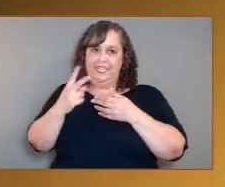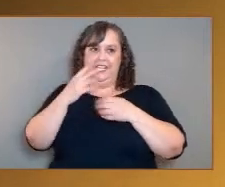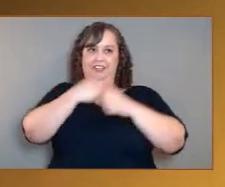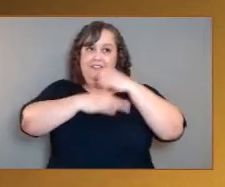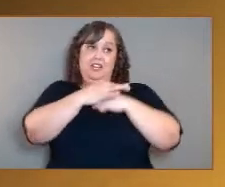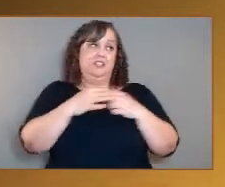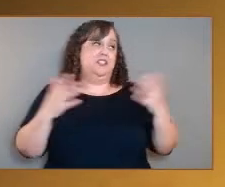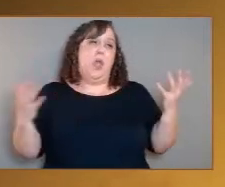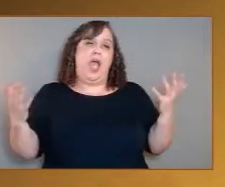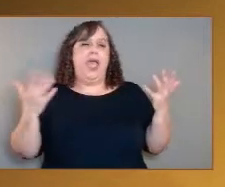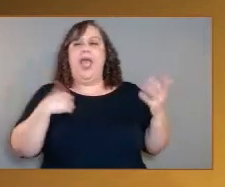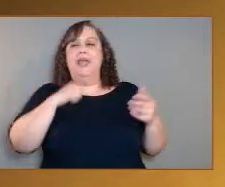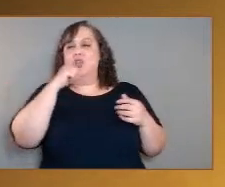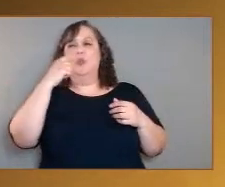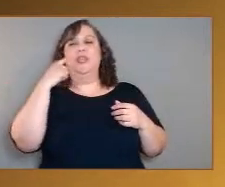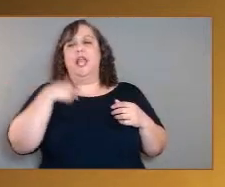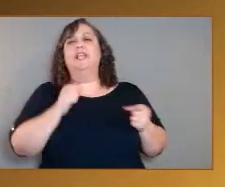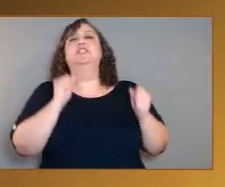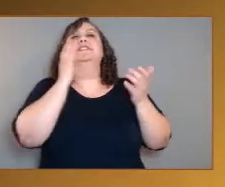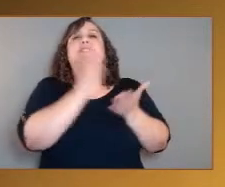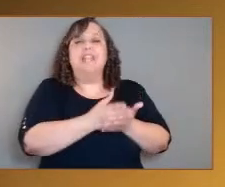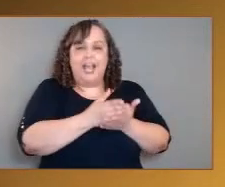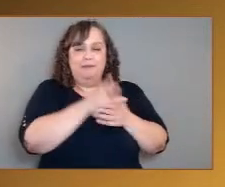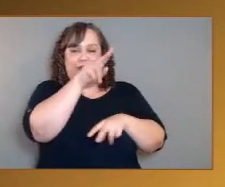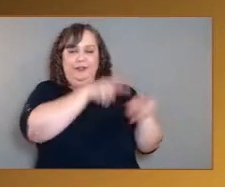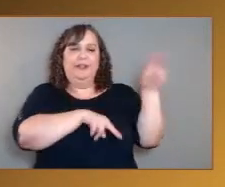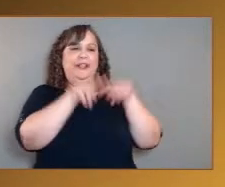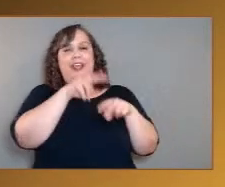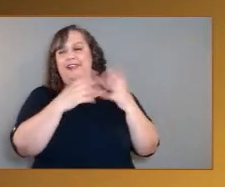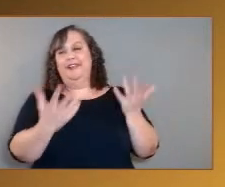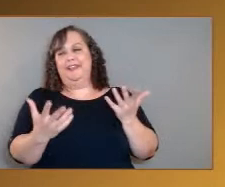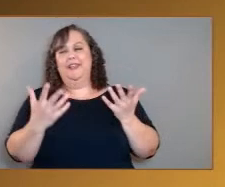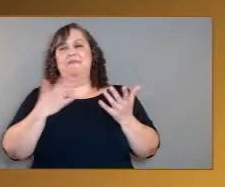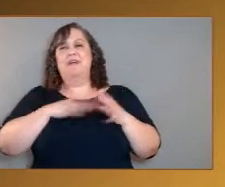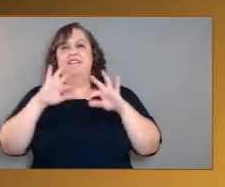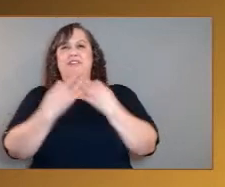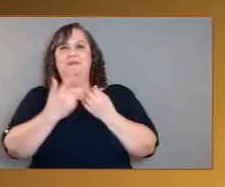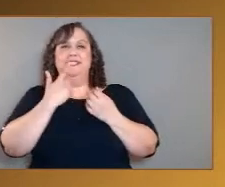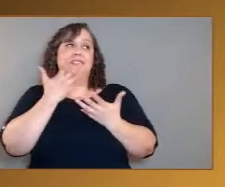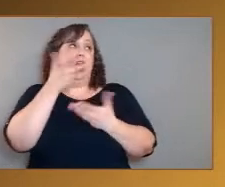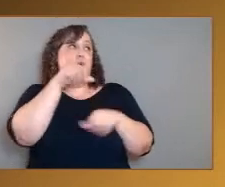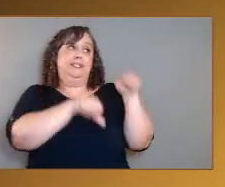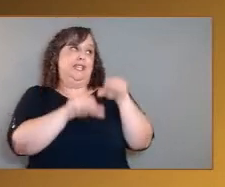family often tell me that. So it's a science doesn't sleep. I can attest to that.